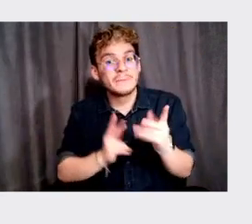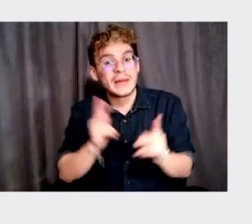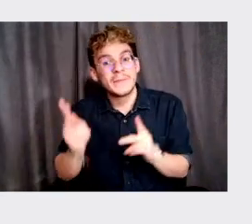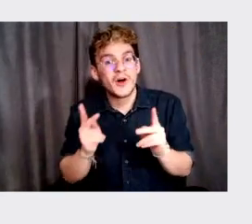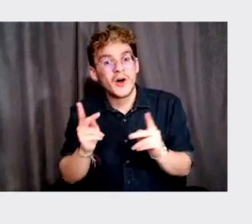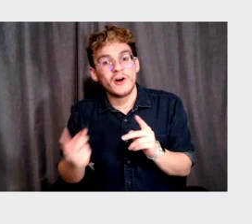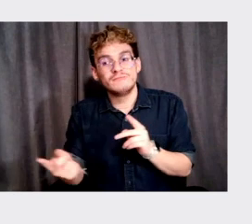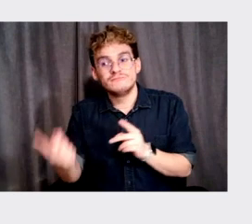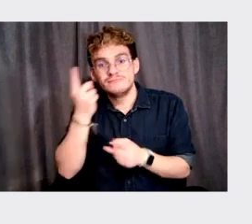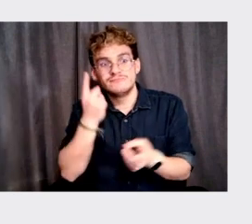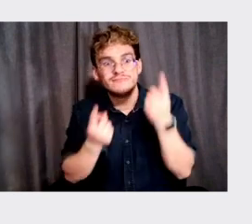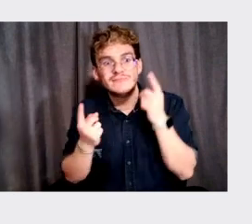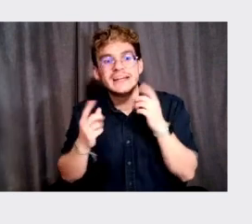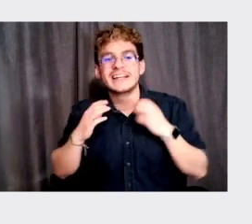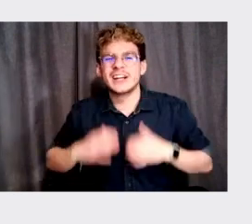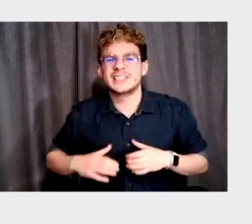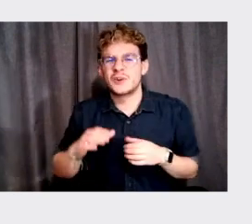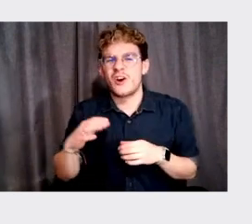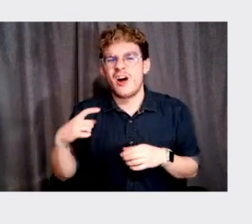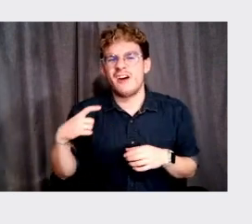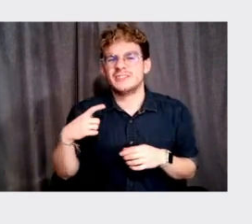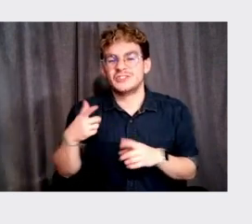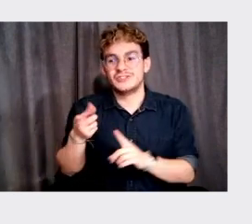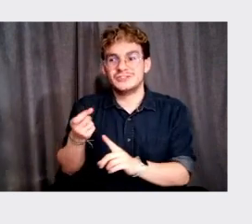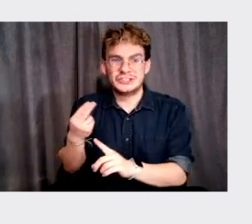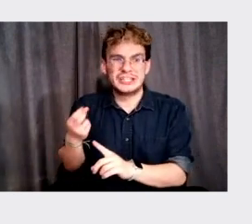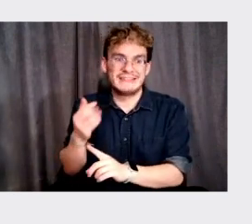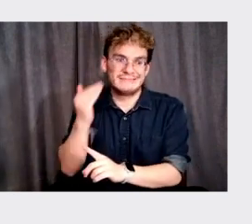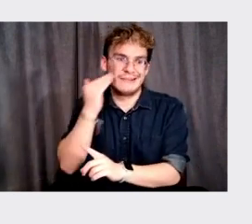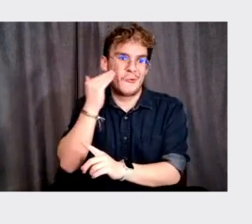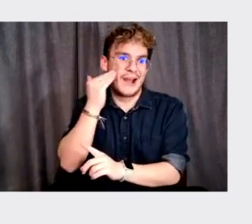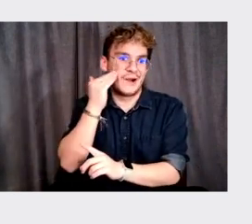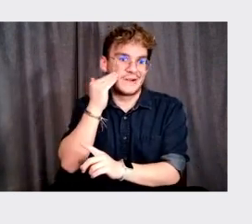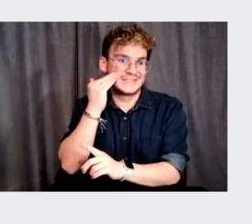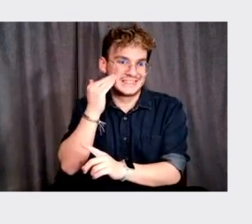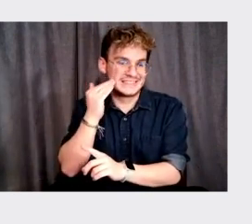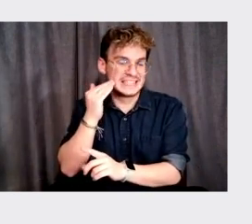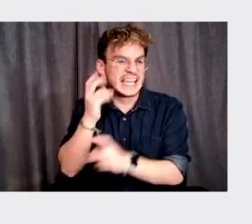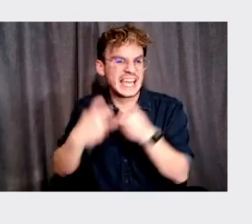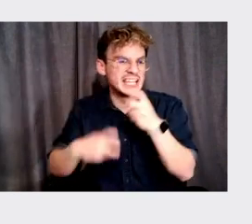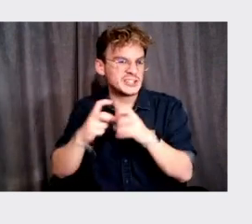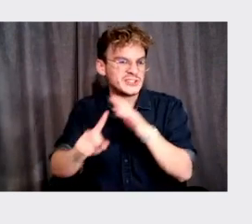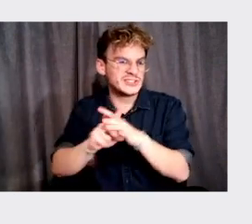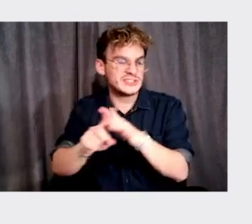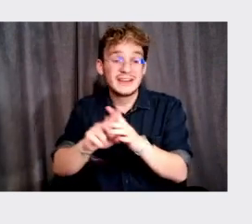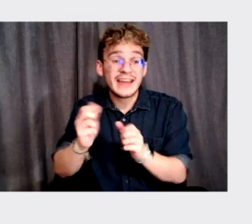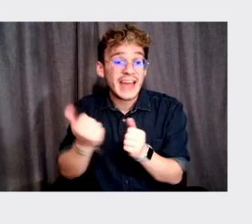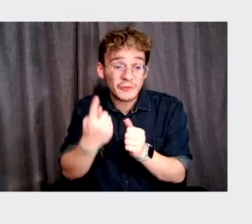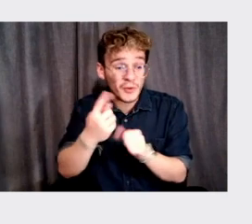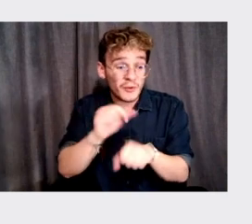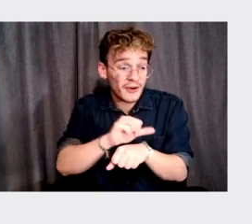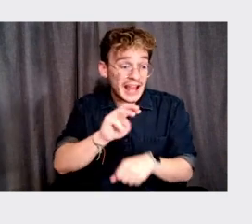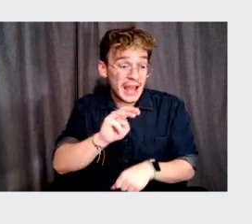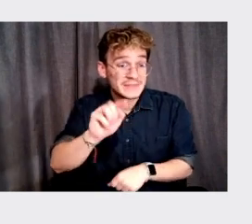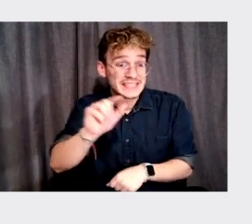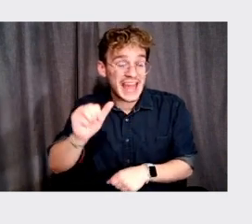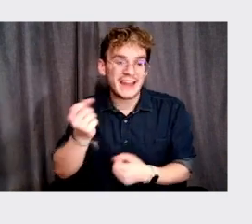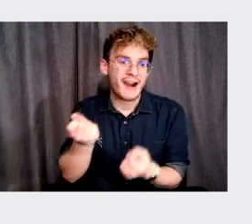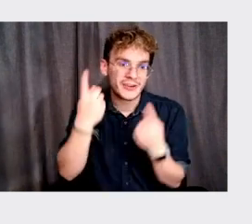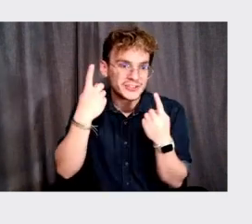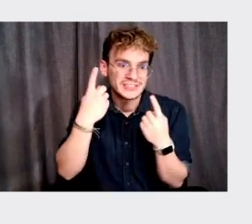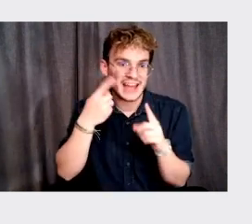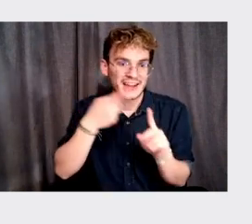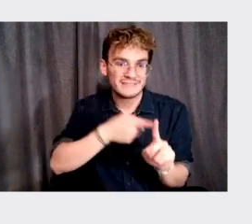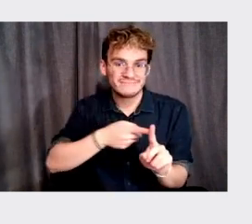customer officer for, for the city. She's very aware of the pain points. All the folks at MTA are so aware of,